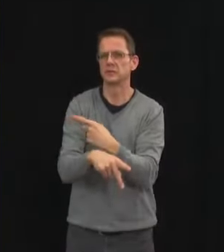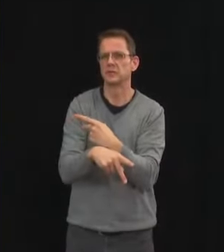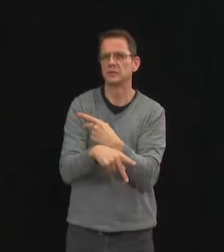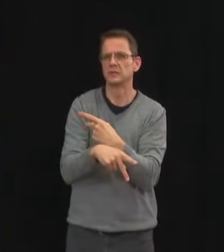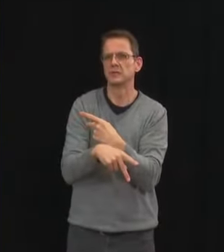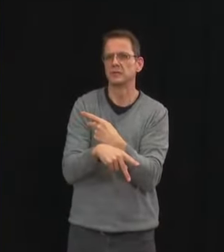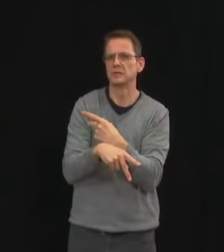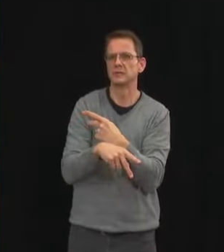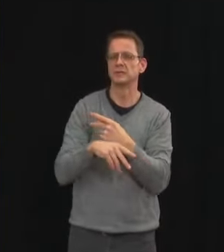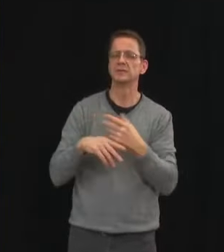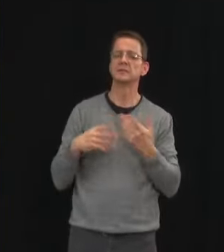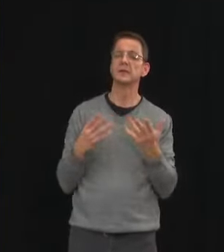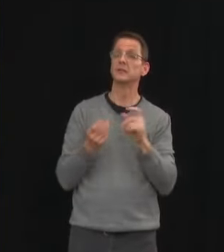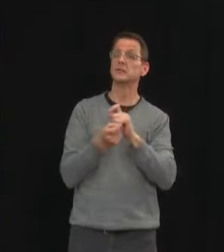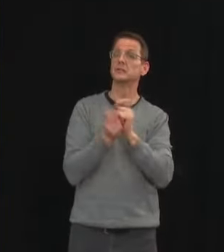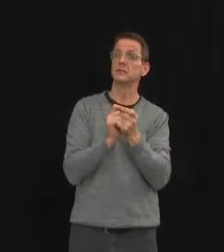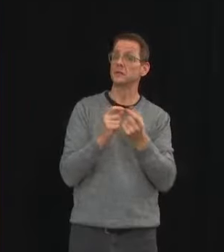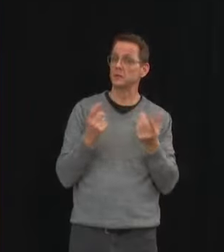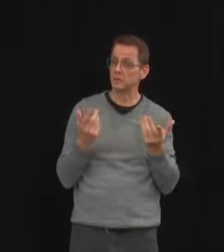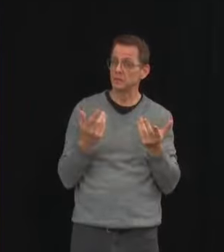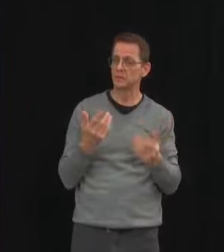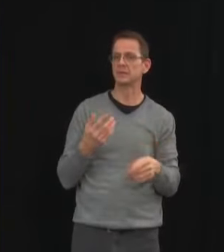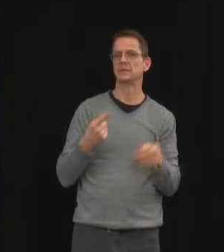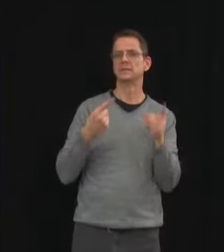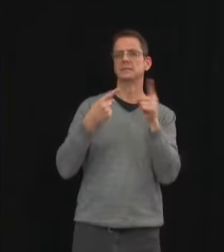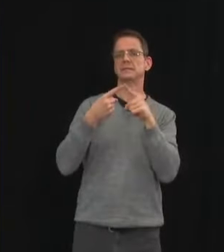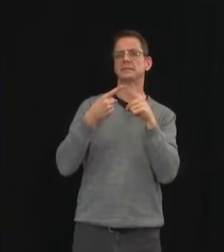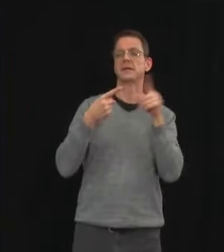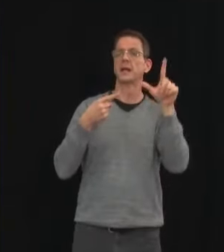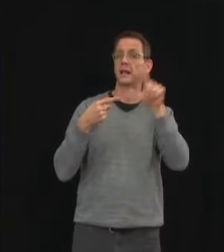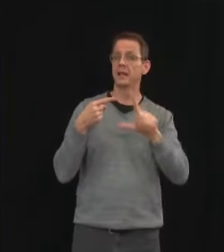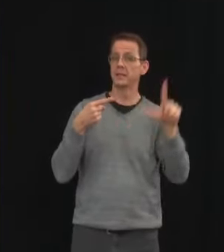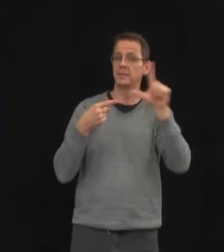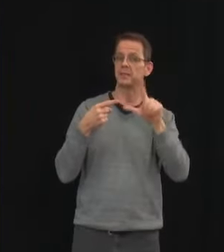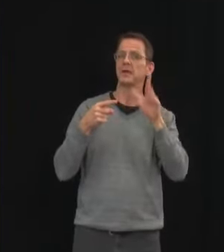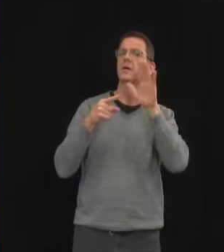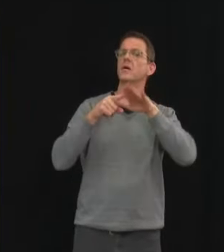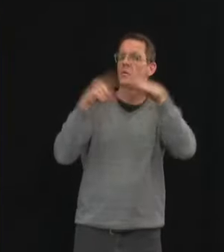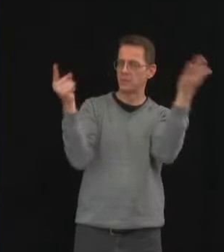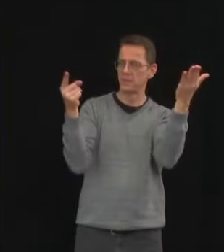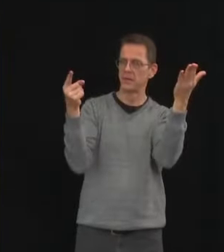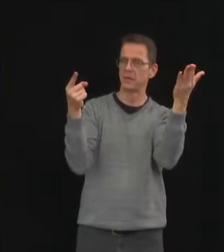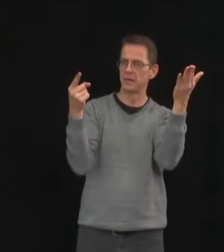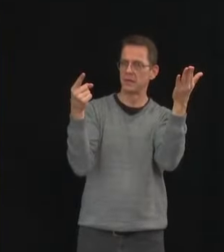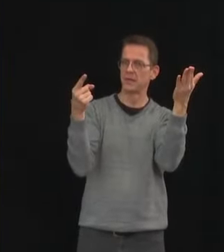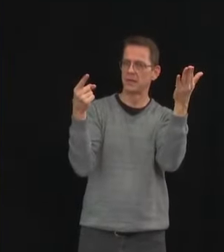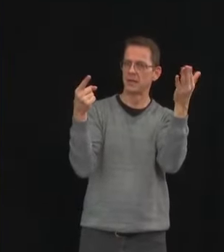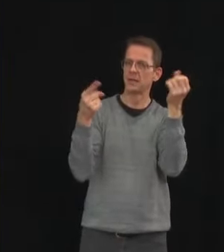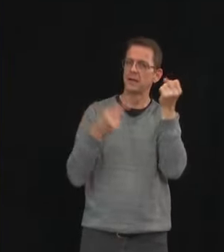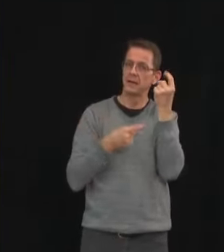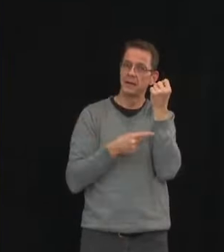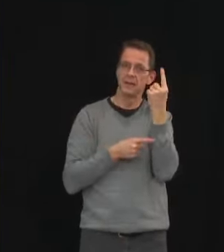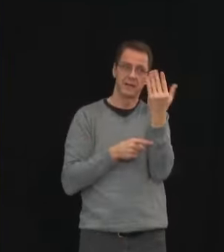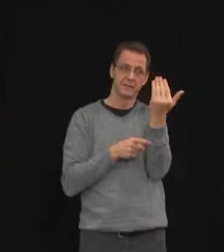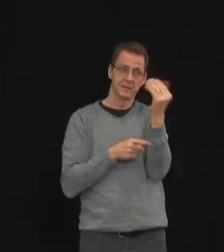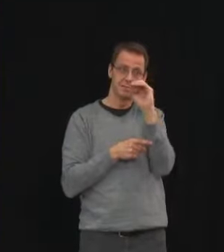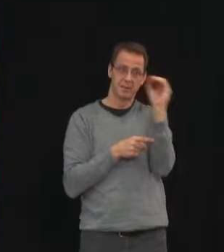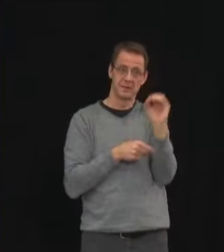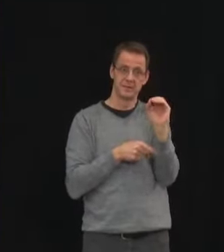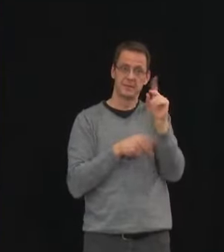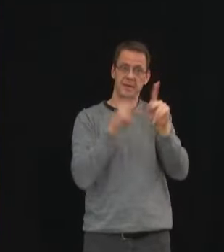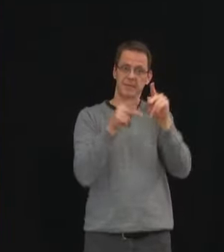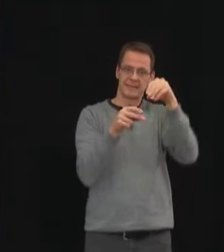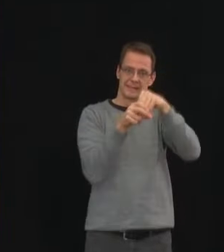capacity not including staff and this considers the concerns that we've heard related to the important role that libraries